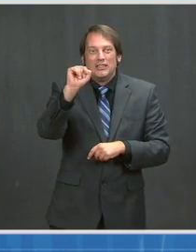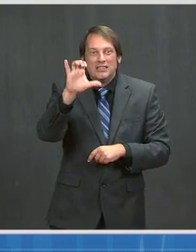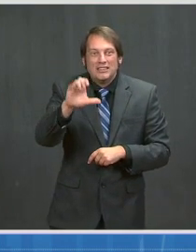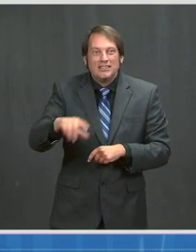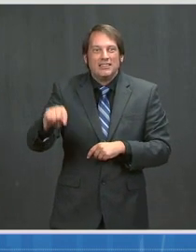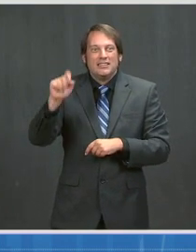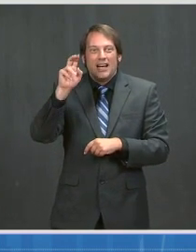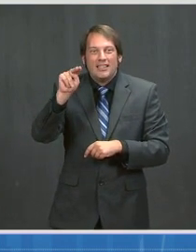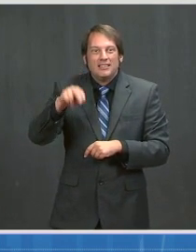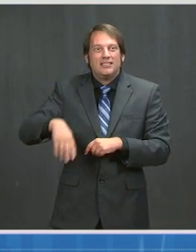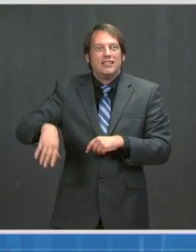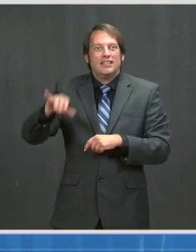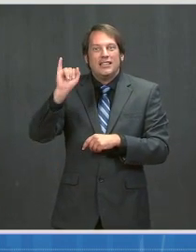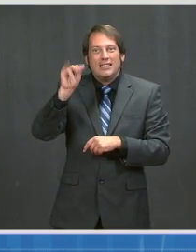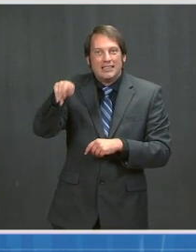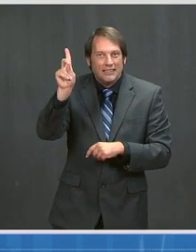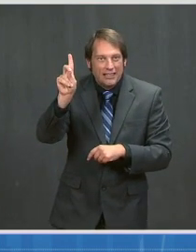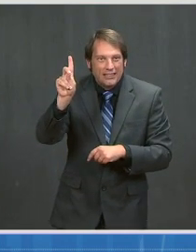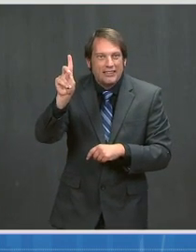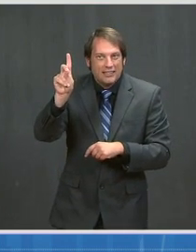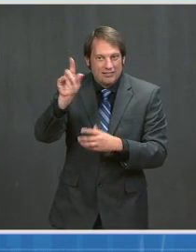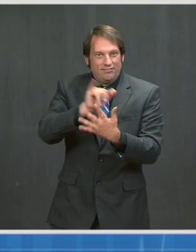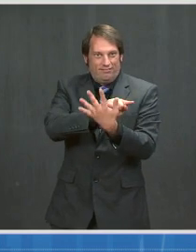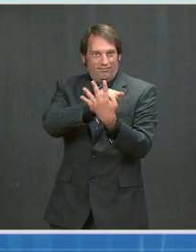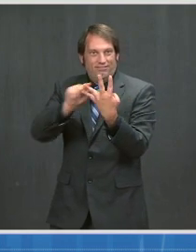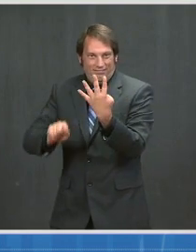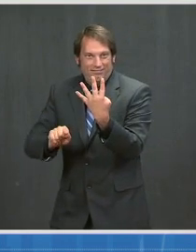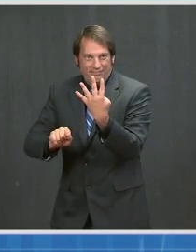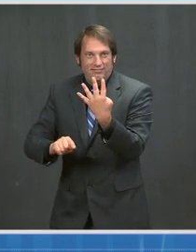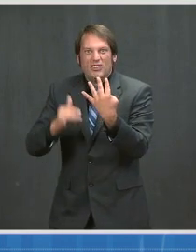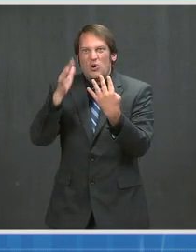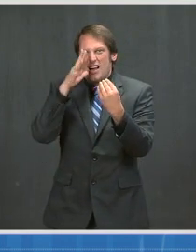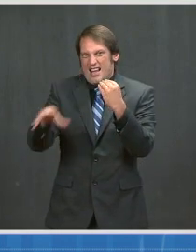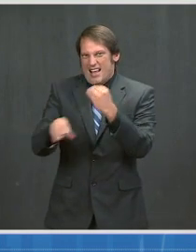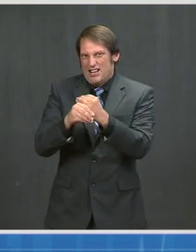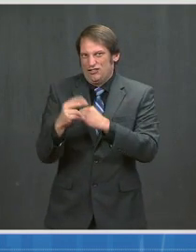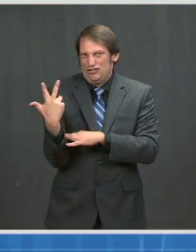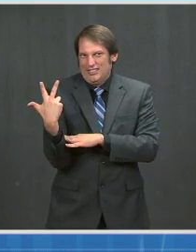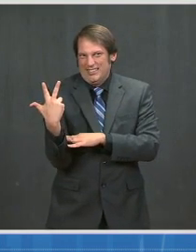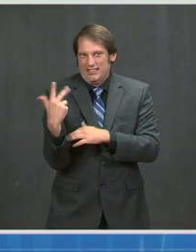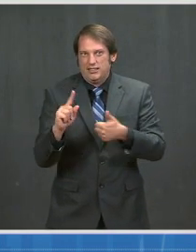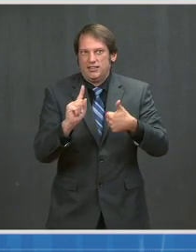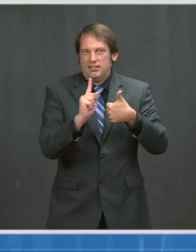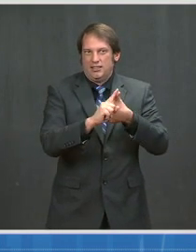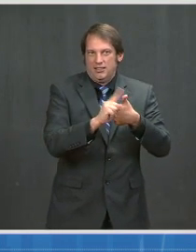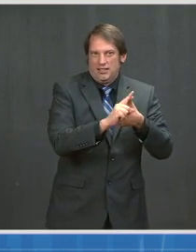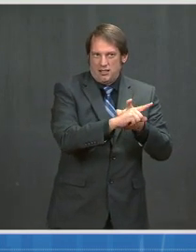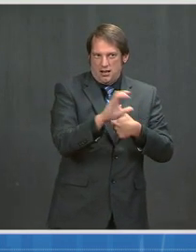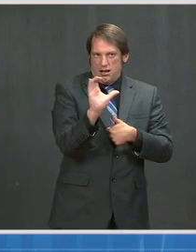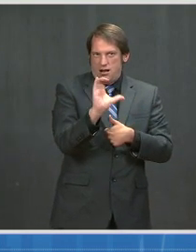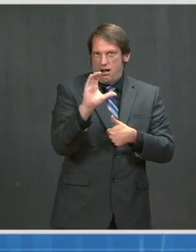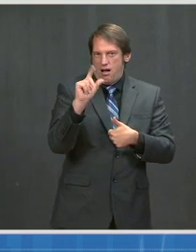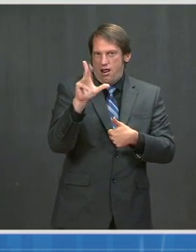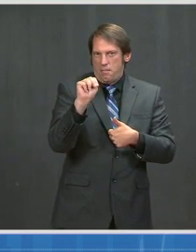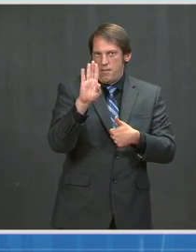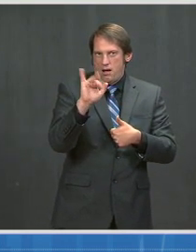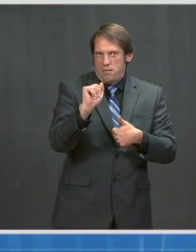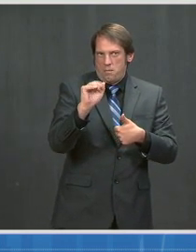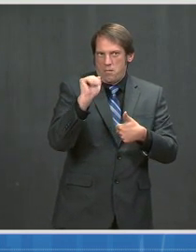And today, we're announcing three additional sites. The first is at the Columbia Place Mall in Columbia, South Carolina.